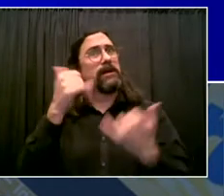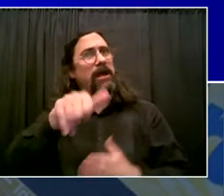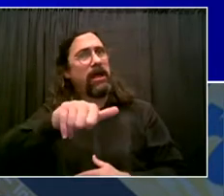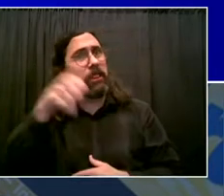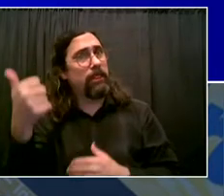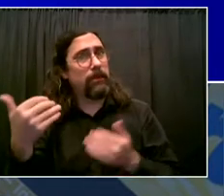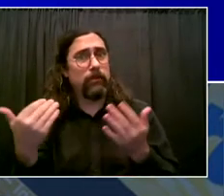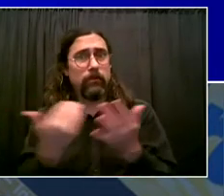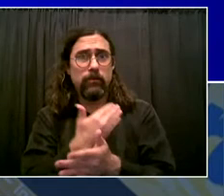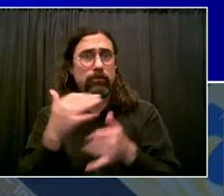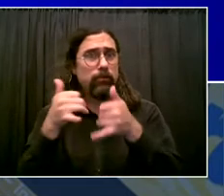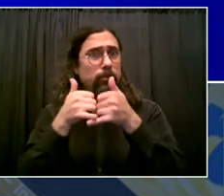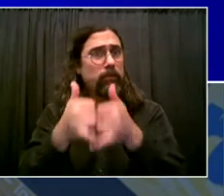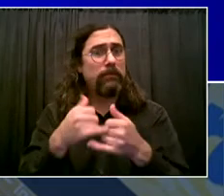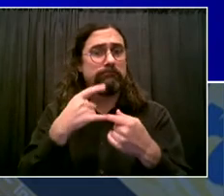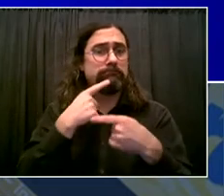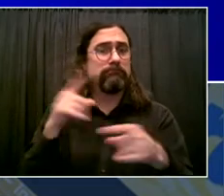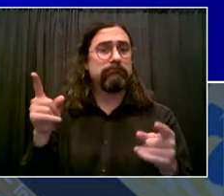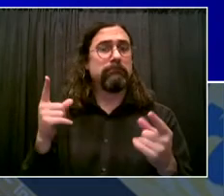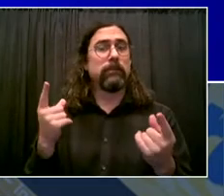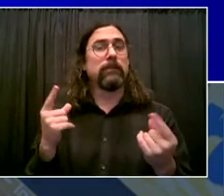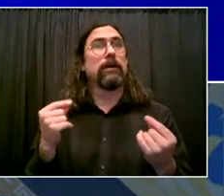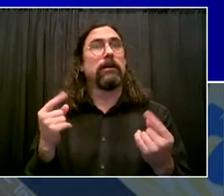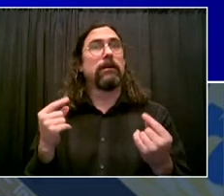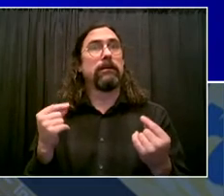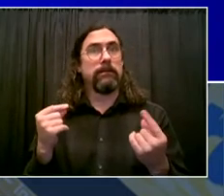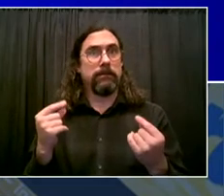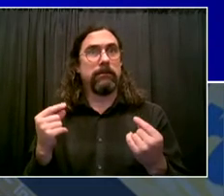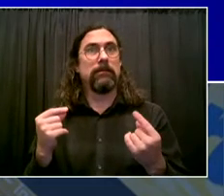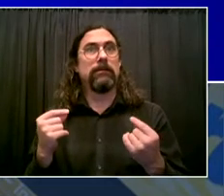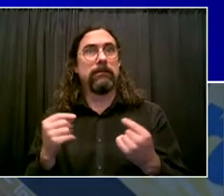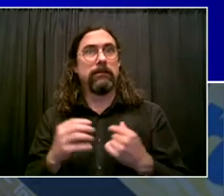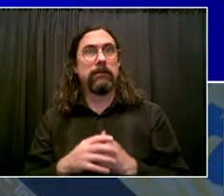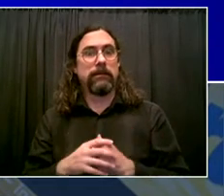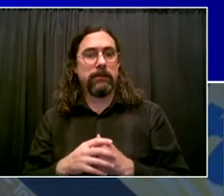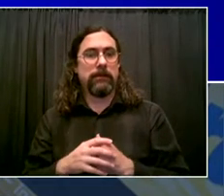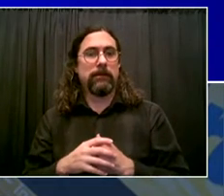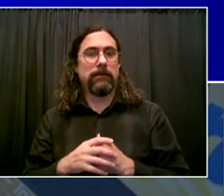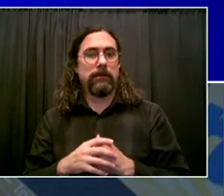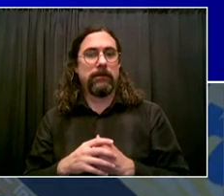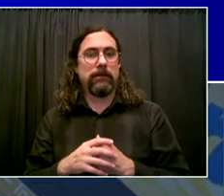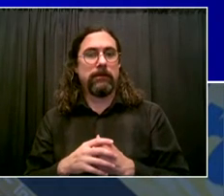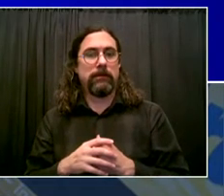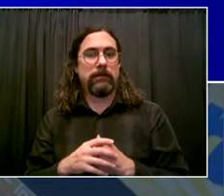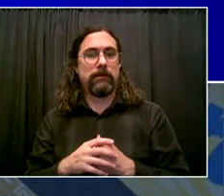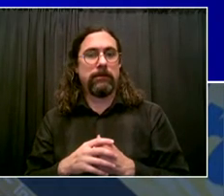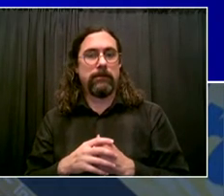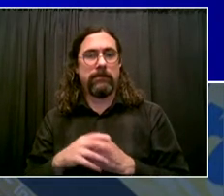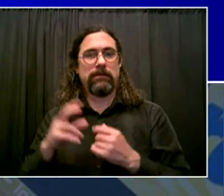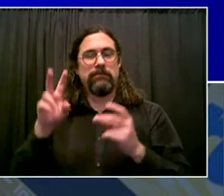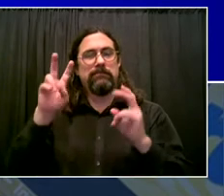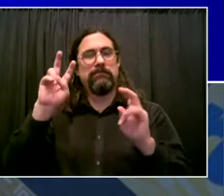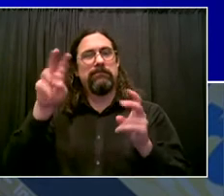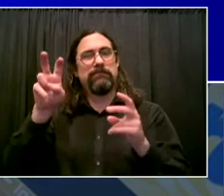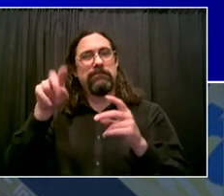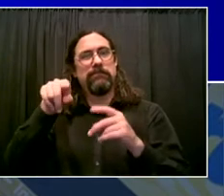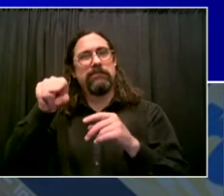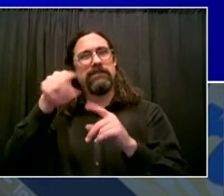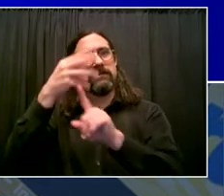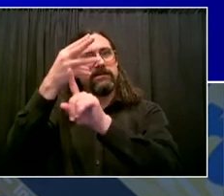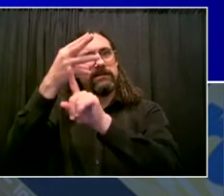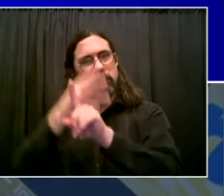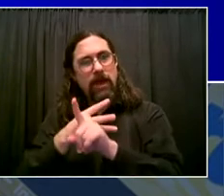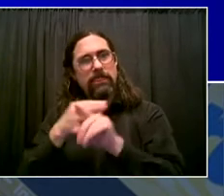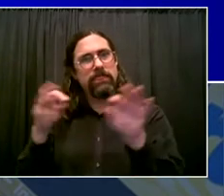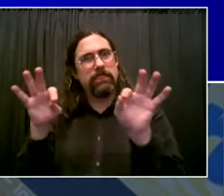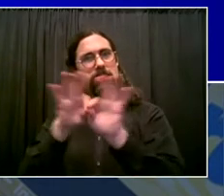months of unlimited MetroCards. This is something of tremendous value to so many New Yorkers. So if you're out there, you've been meaning